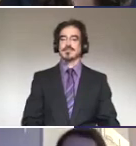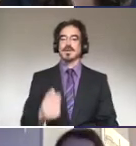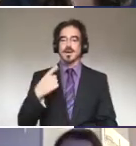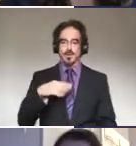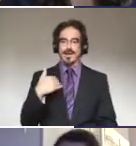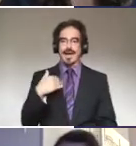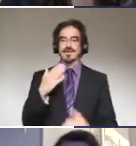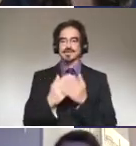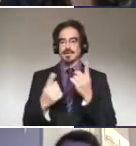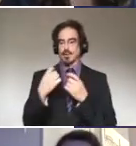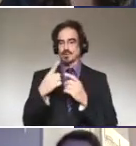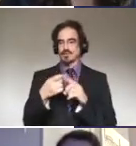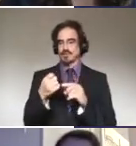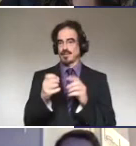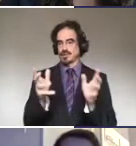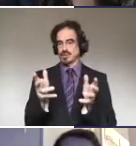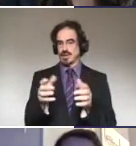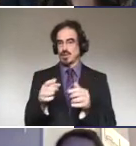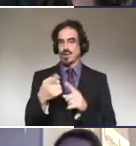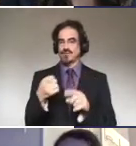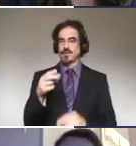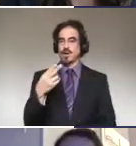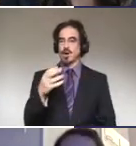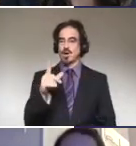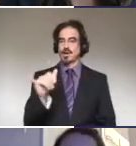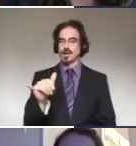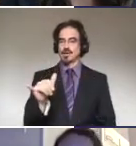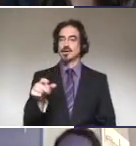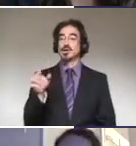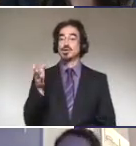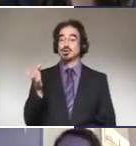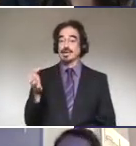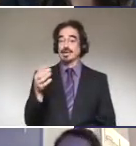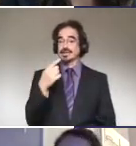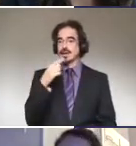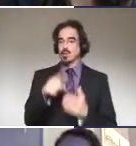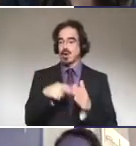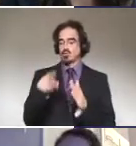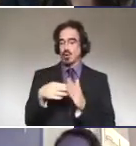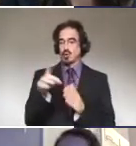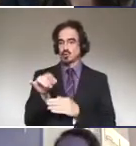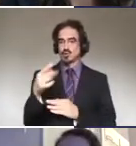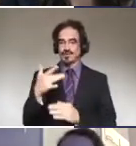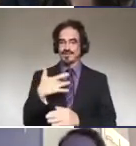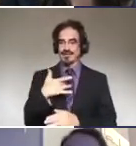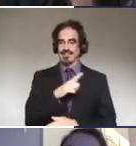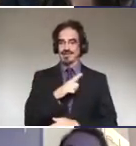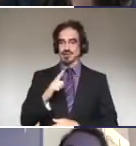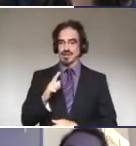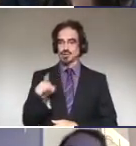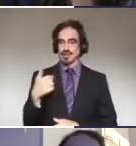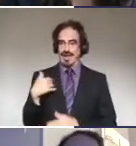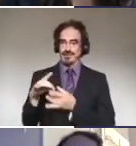in the chat. One was from Holly. She said, what role do you feel legislation should have regarding